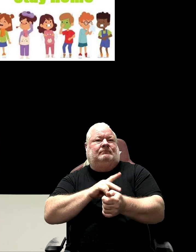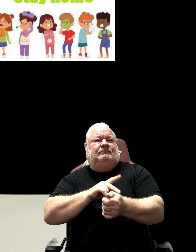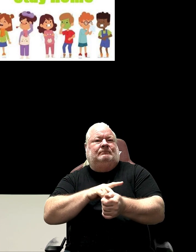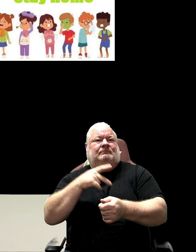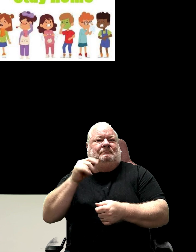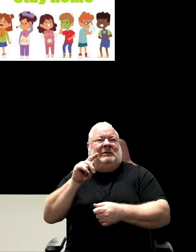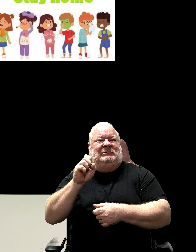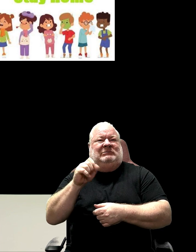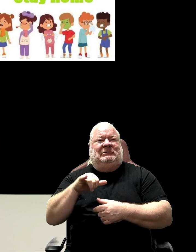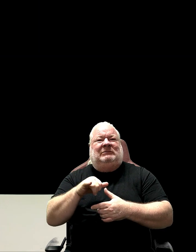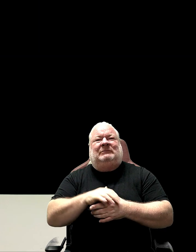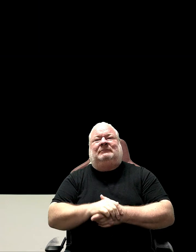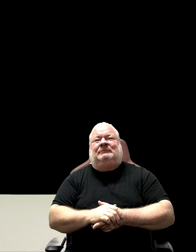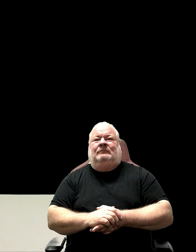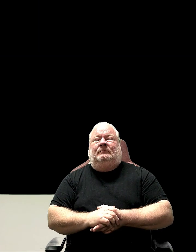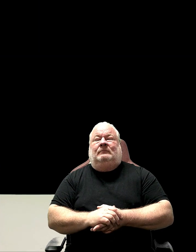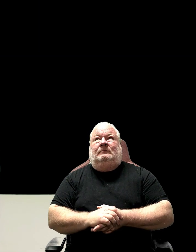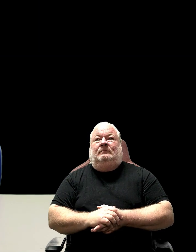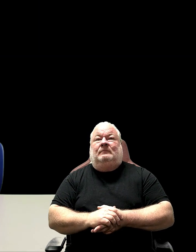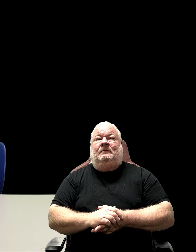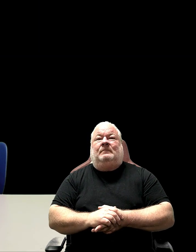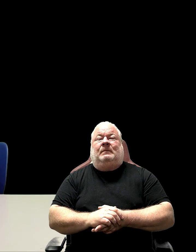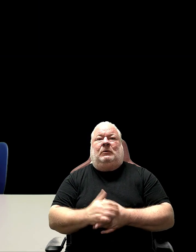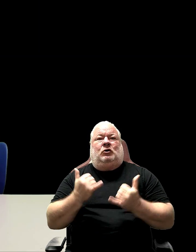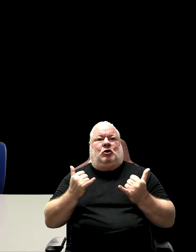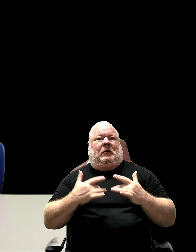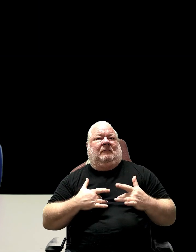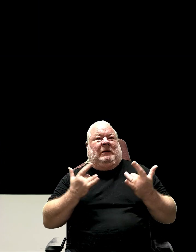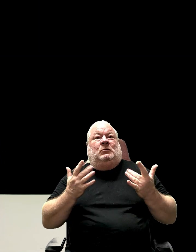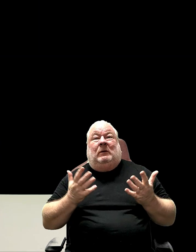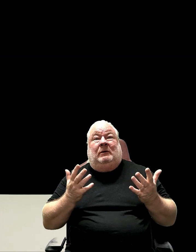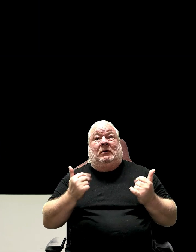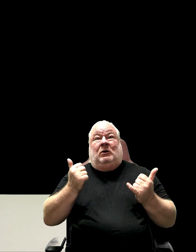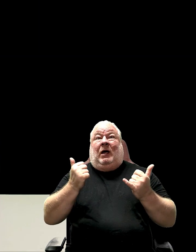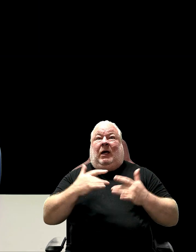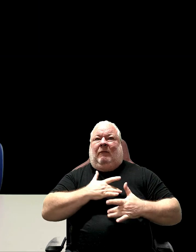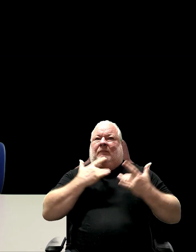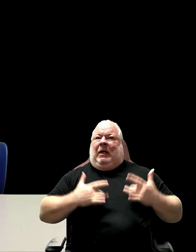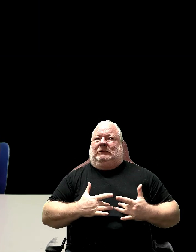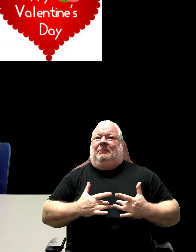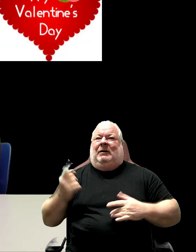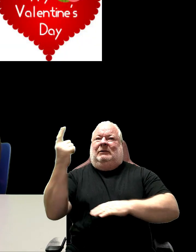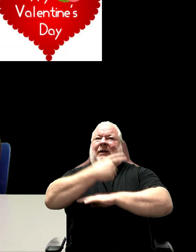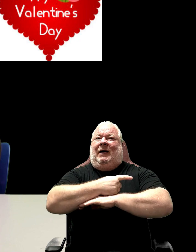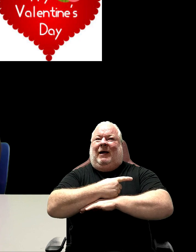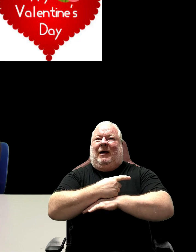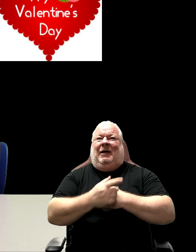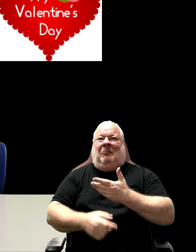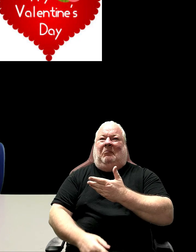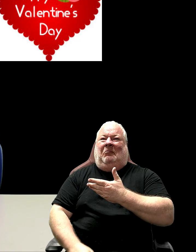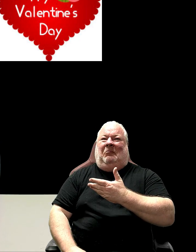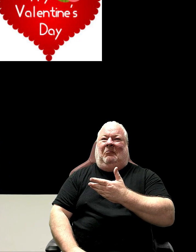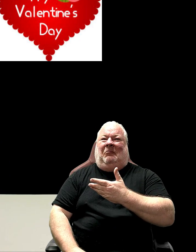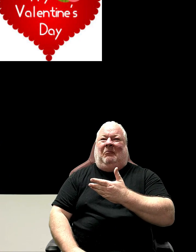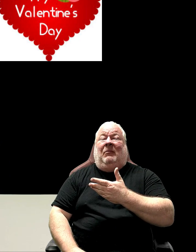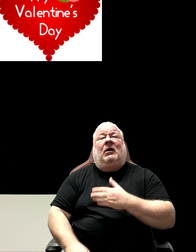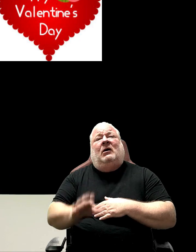Love Mrs. Passy! Current events. Today is Valentine's Day.